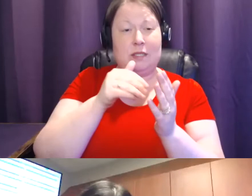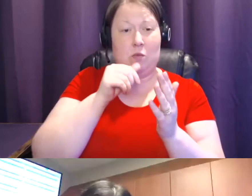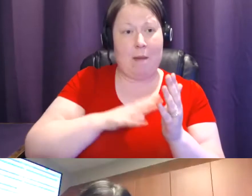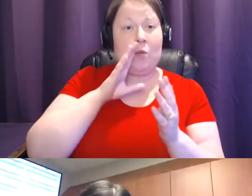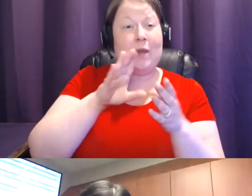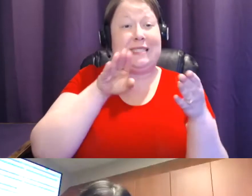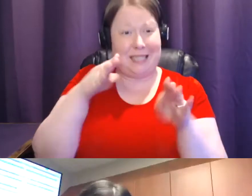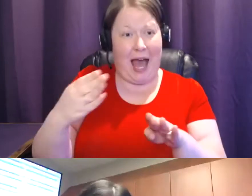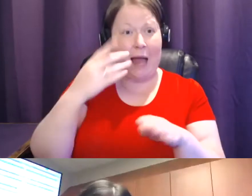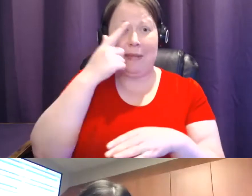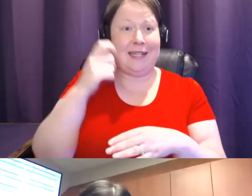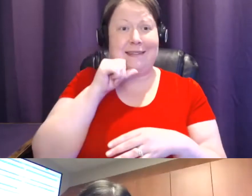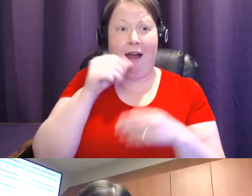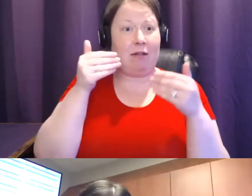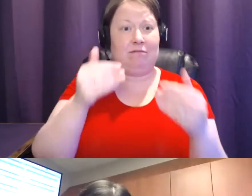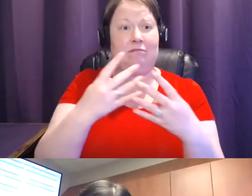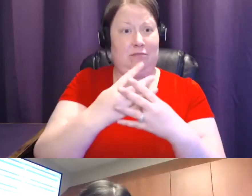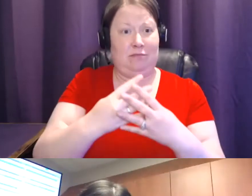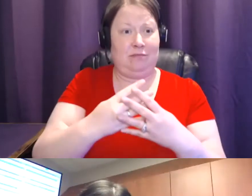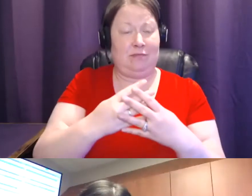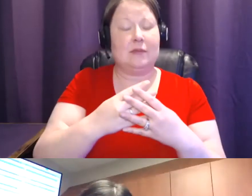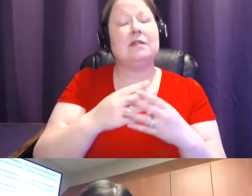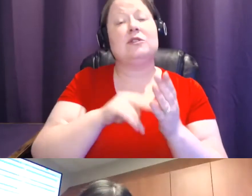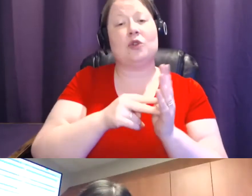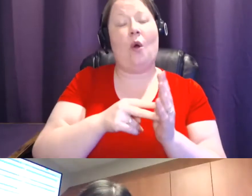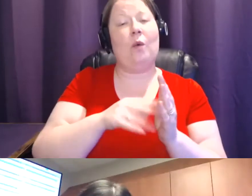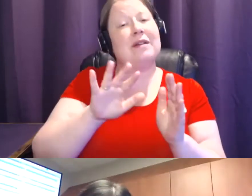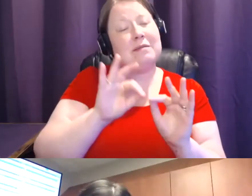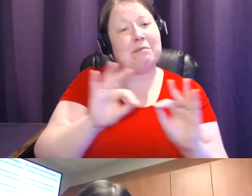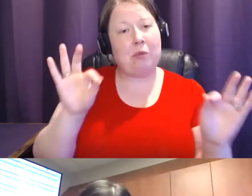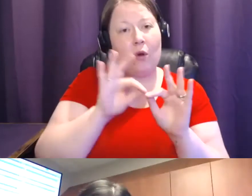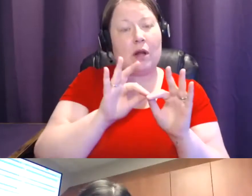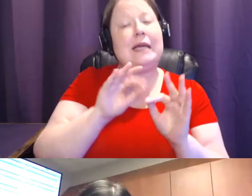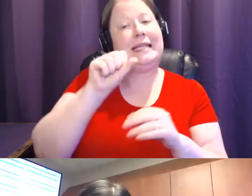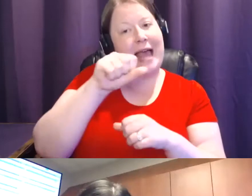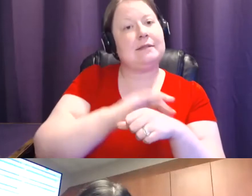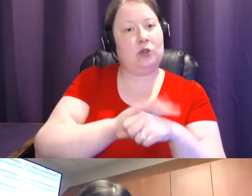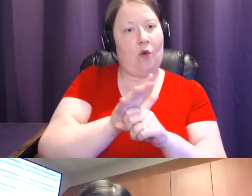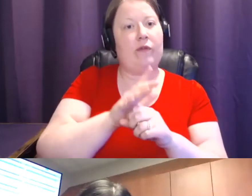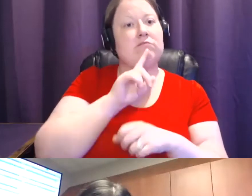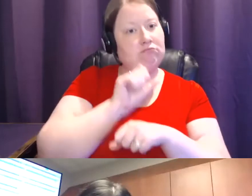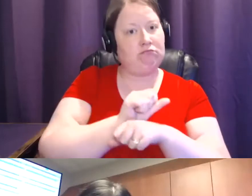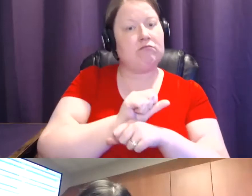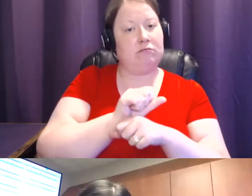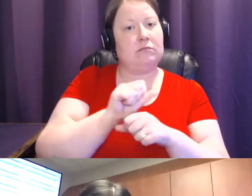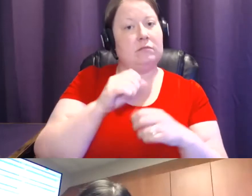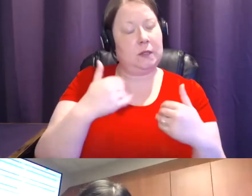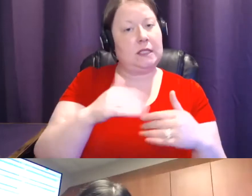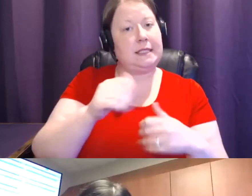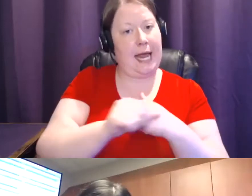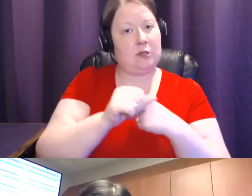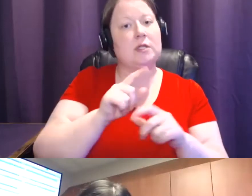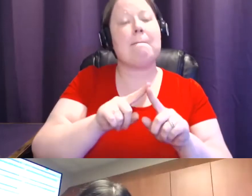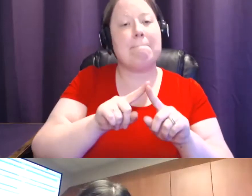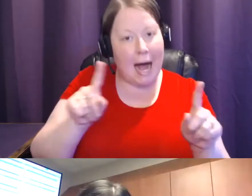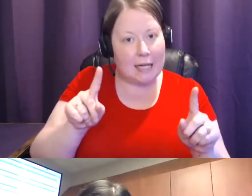it's important. COVID is here, but we know how to deal with it. As Dr. Nathan said, radiology centers are very